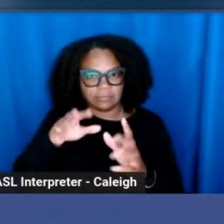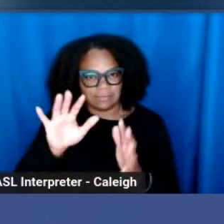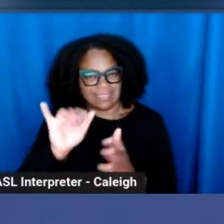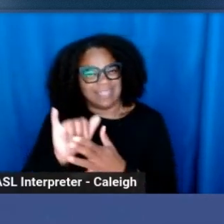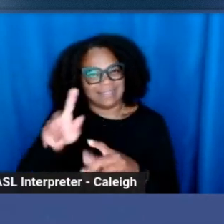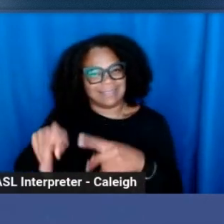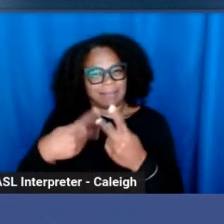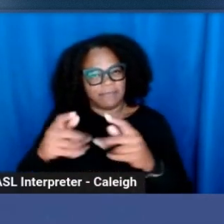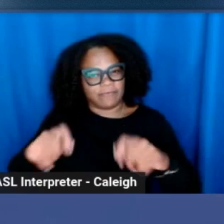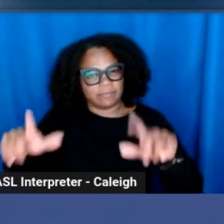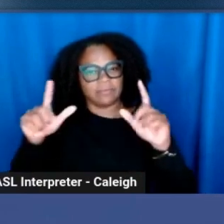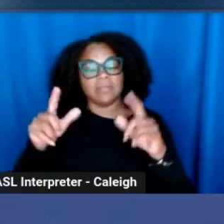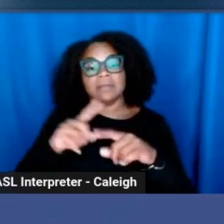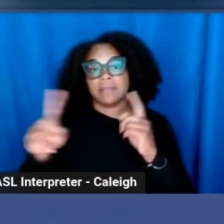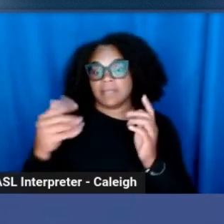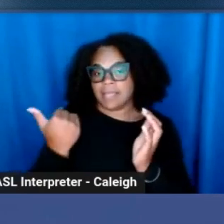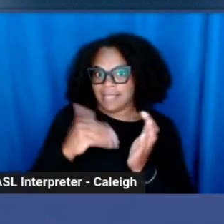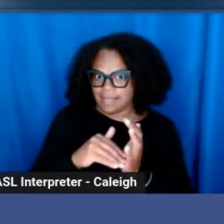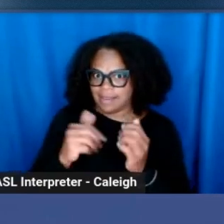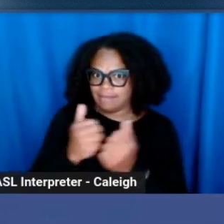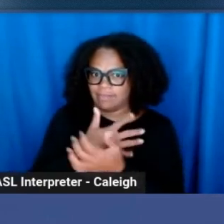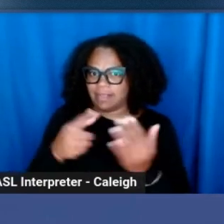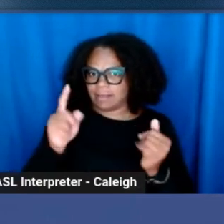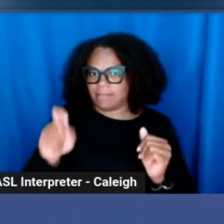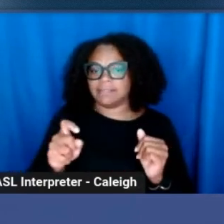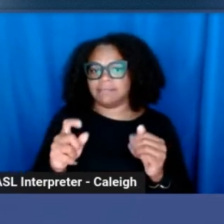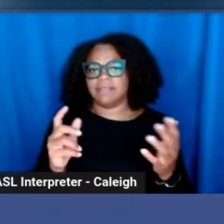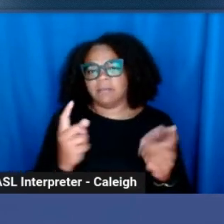But again, you're going to keep it all age-appropriate.